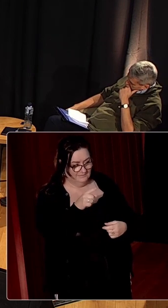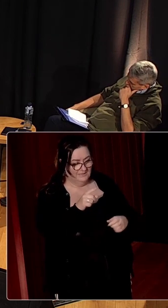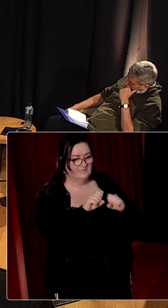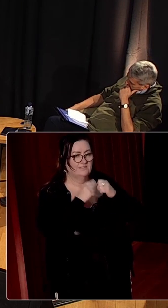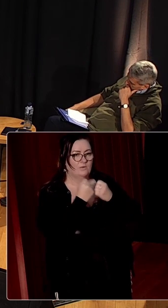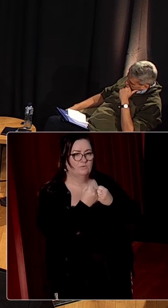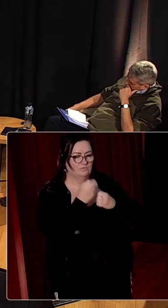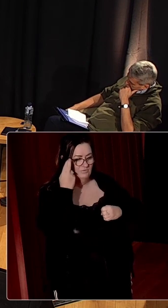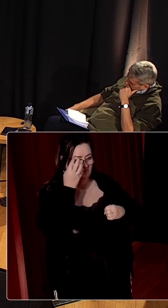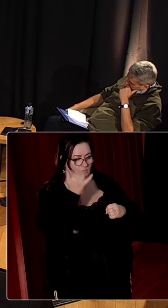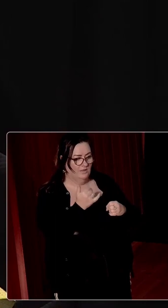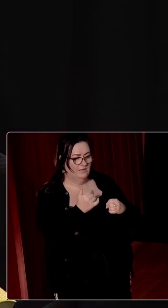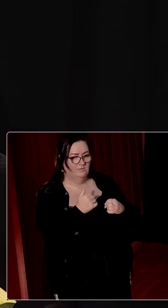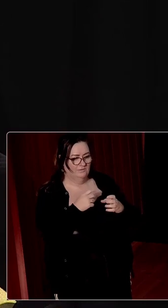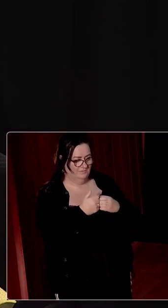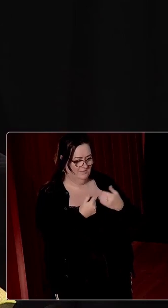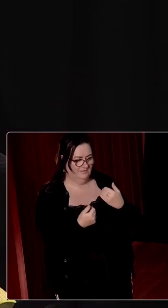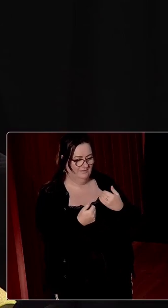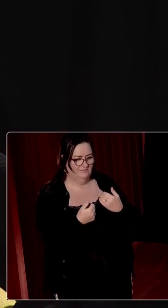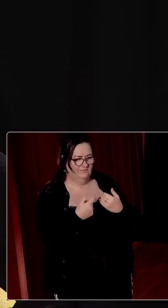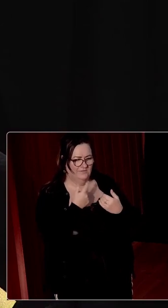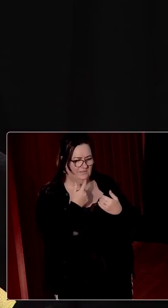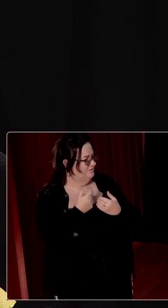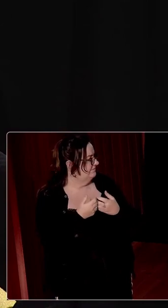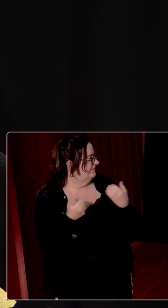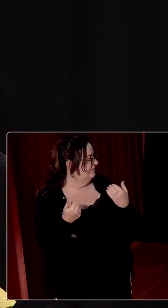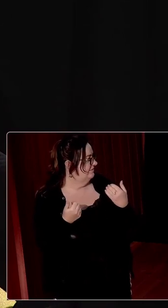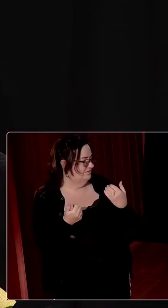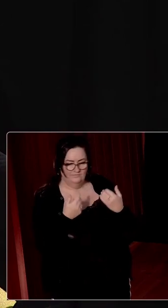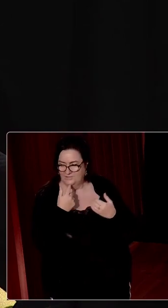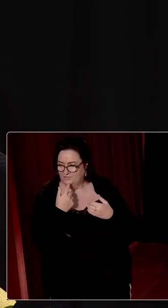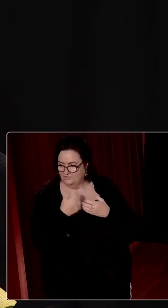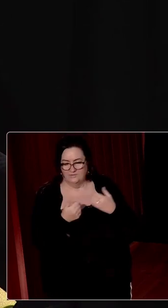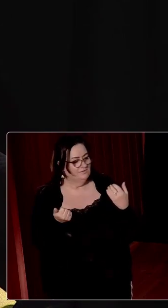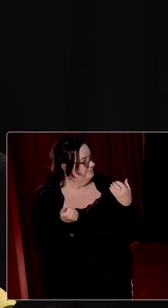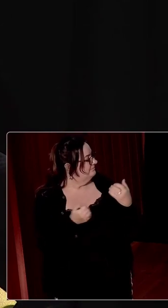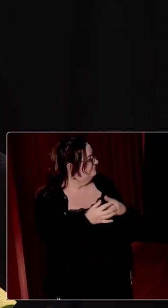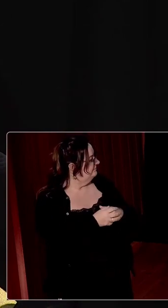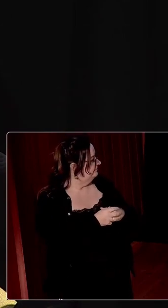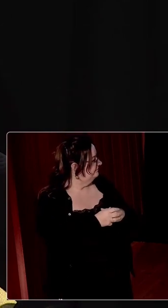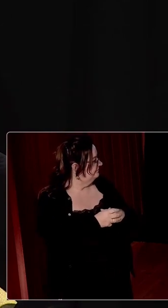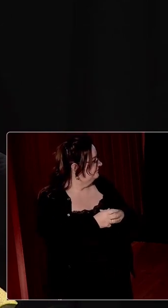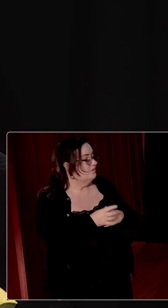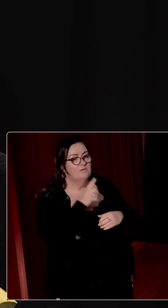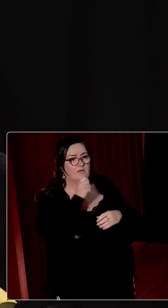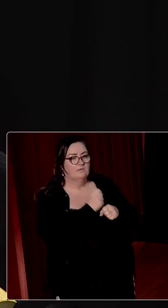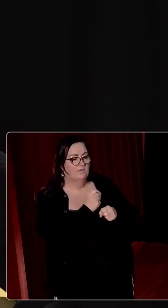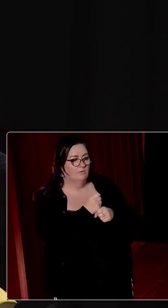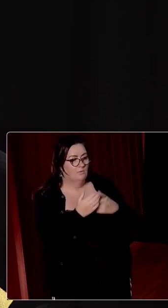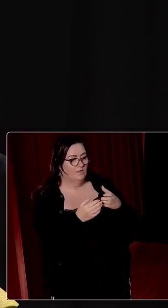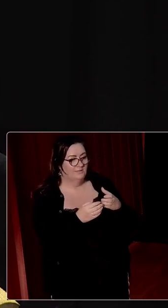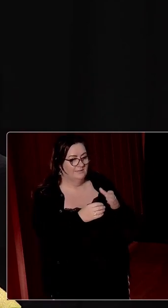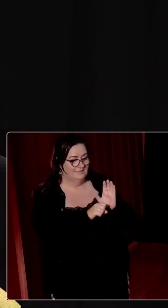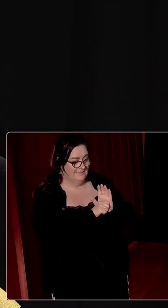when it came to the Finnish divisions. And when you look at the debates that were going on about what the state needed